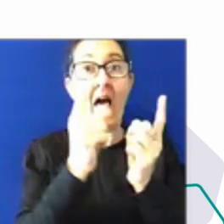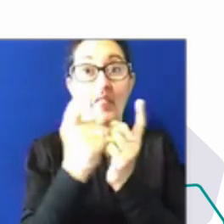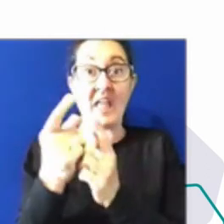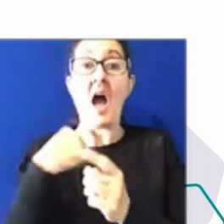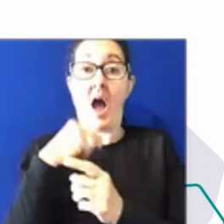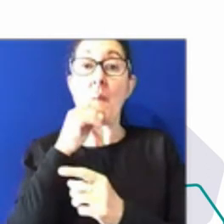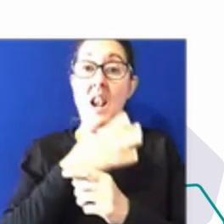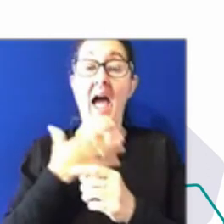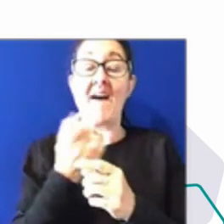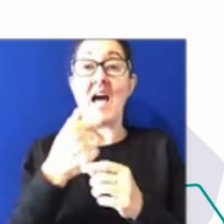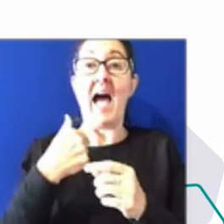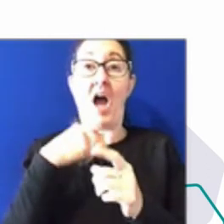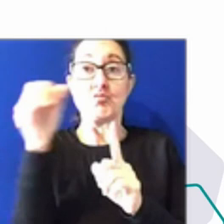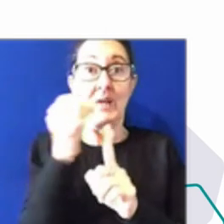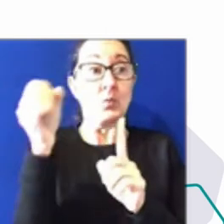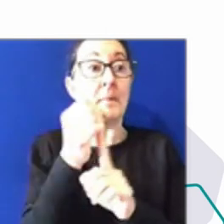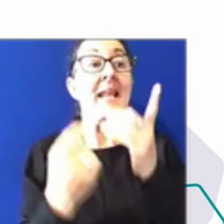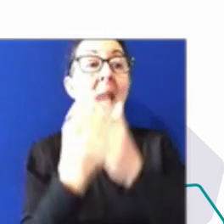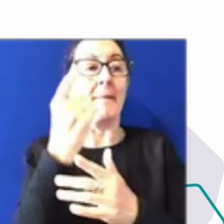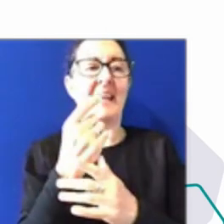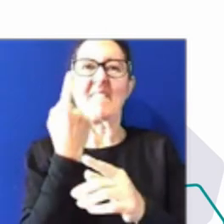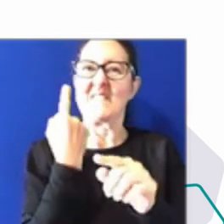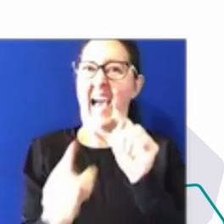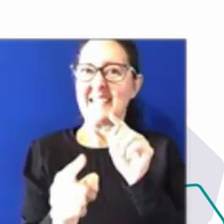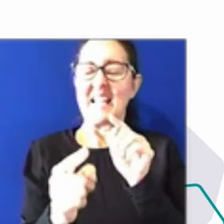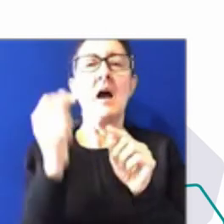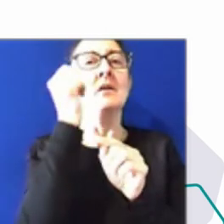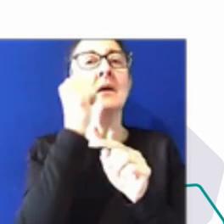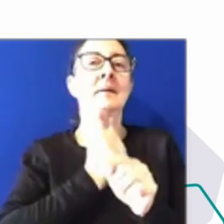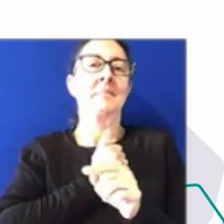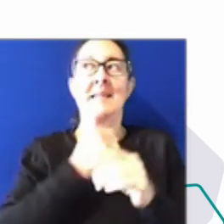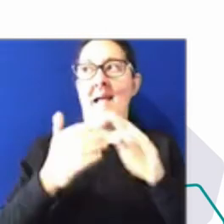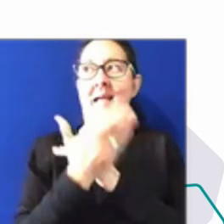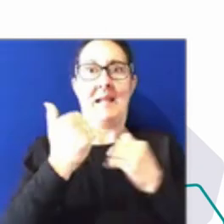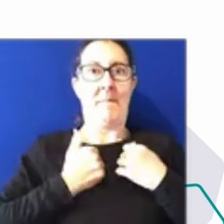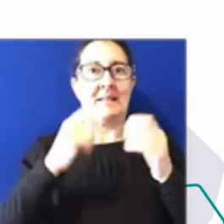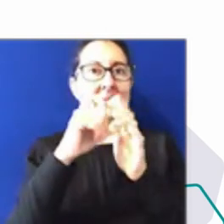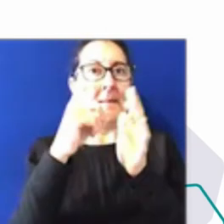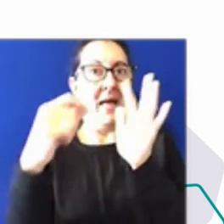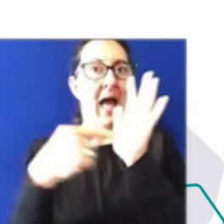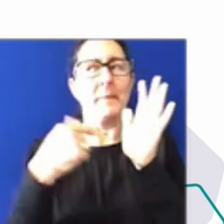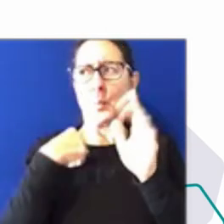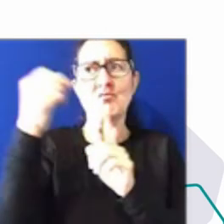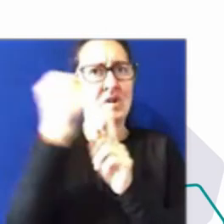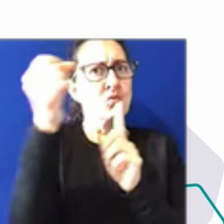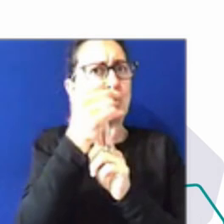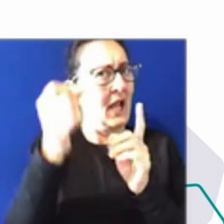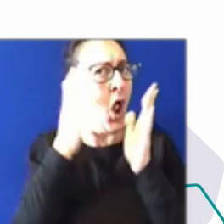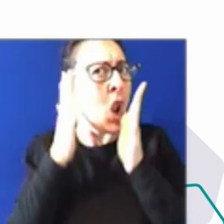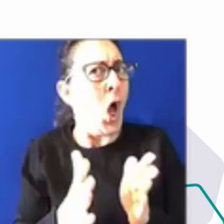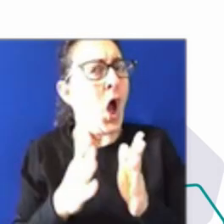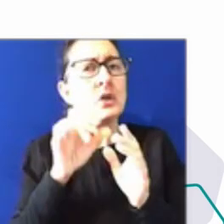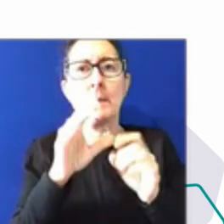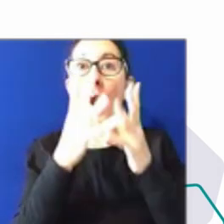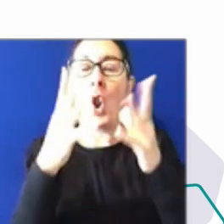And I know in my department, you know, we are recruiting quite a lot and that's putting a load on our HR